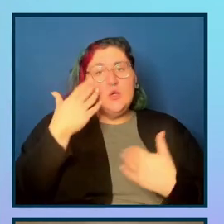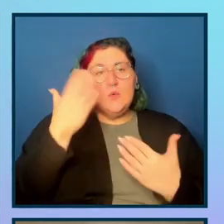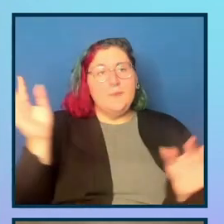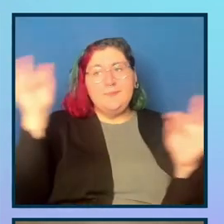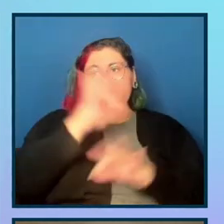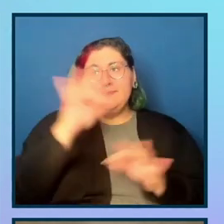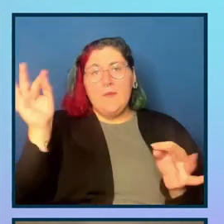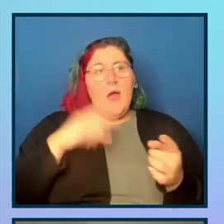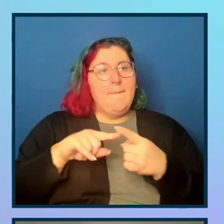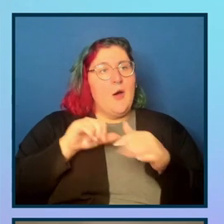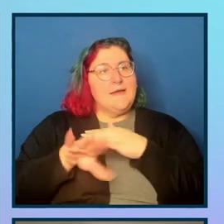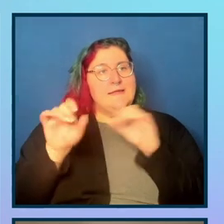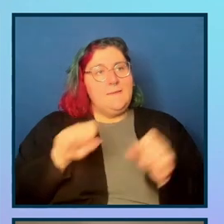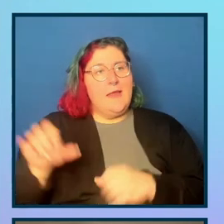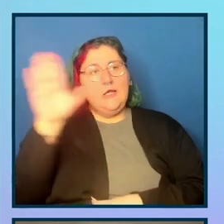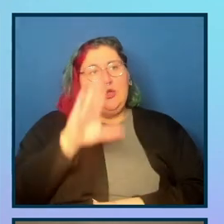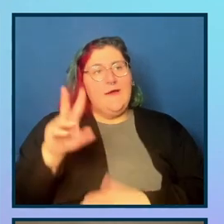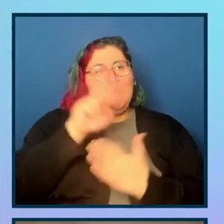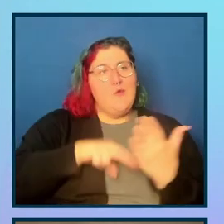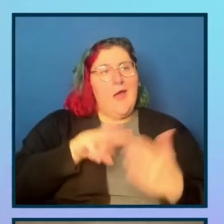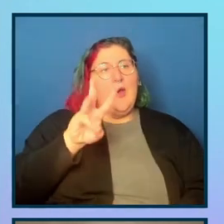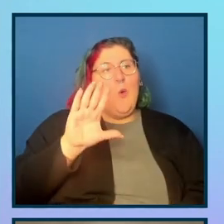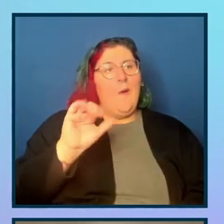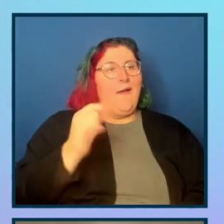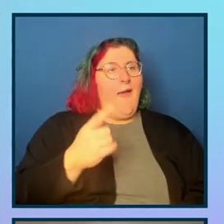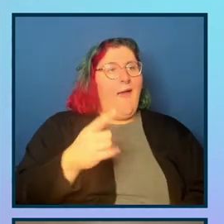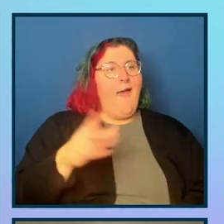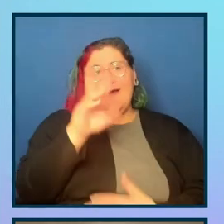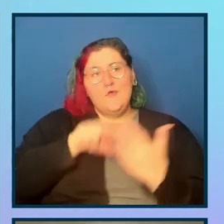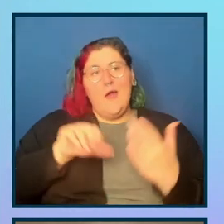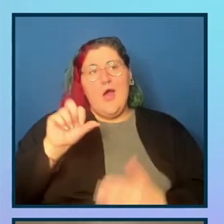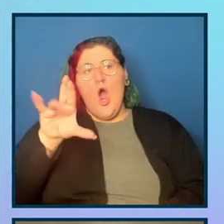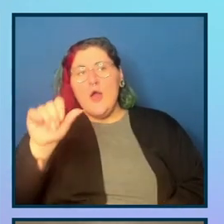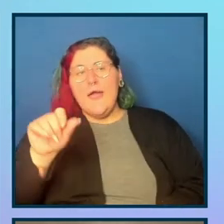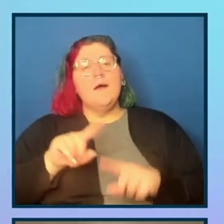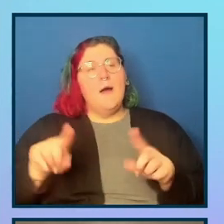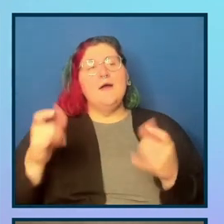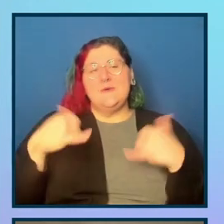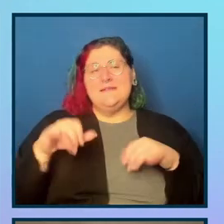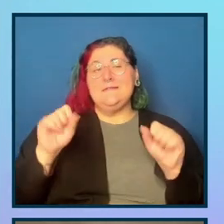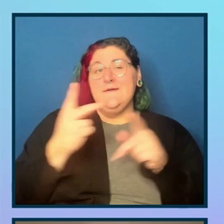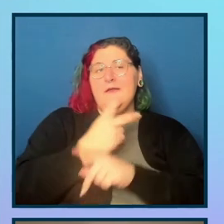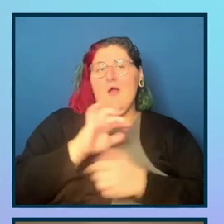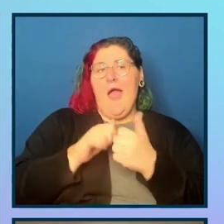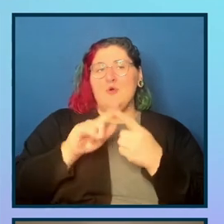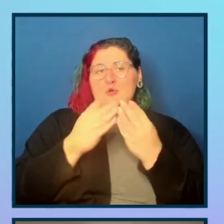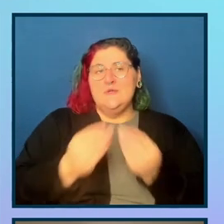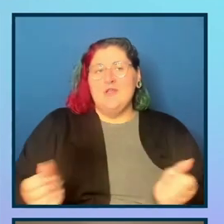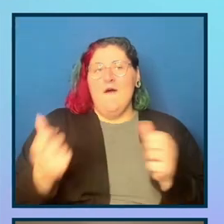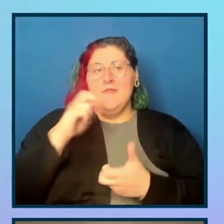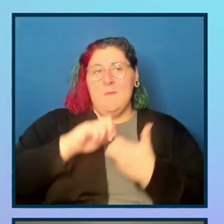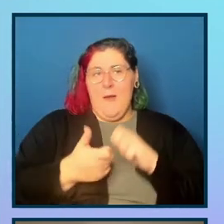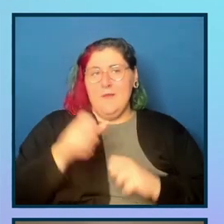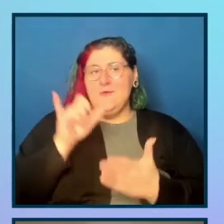WCAG or ARIA or anything, any of those specs, and you could be able to perform all these tests. So it's, it's a really cool way to, uh, increase your coverage, uh, beyond